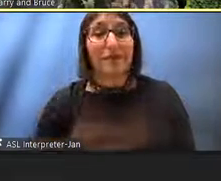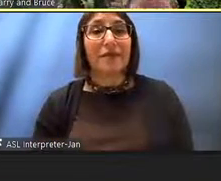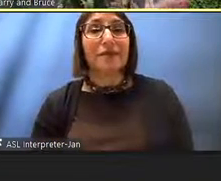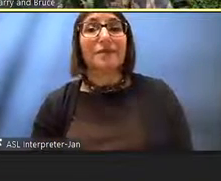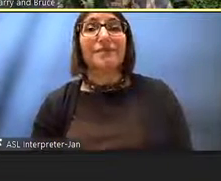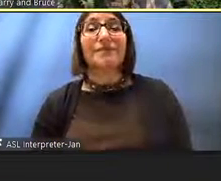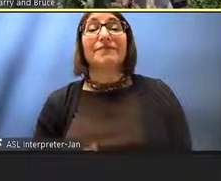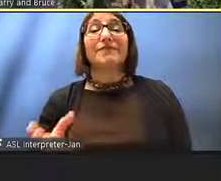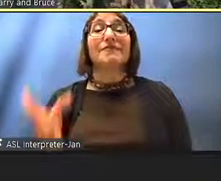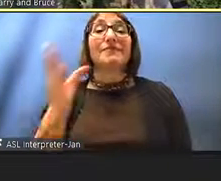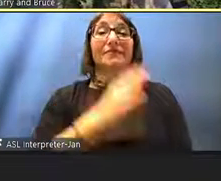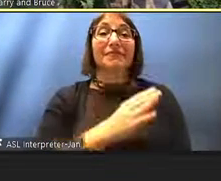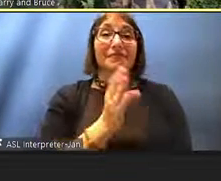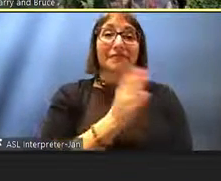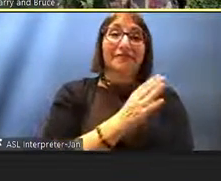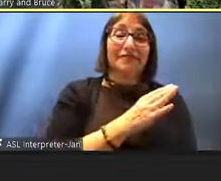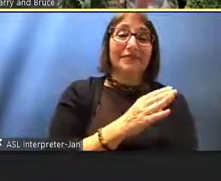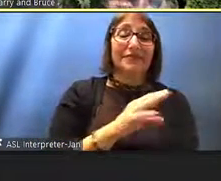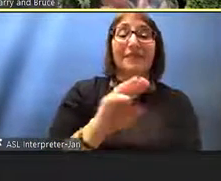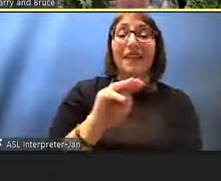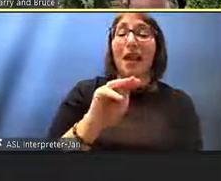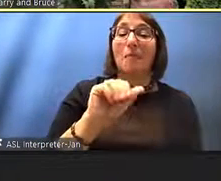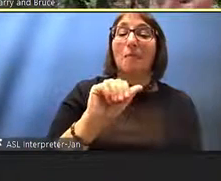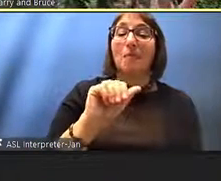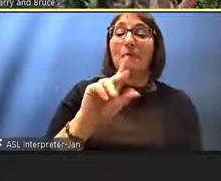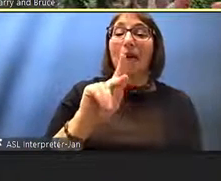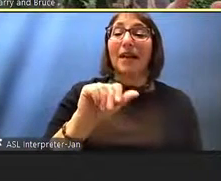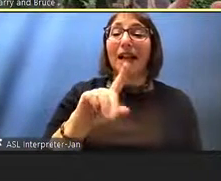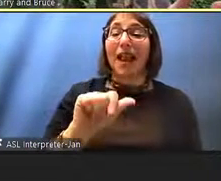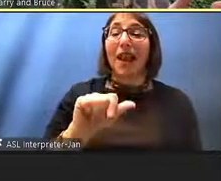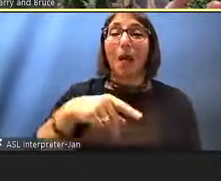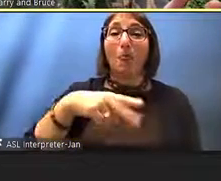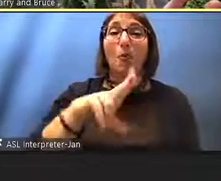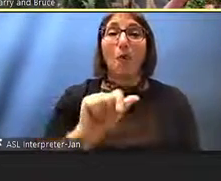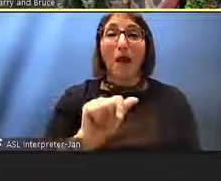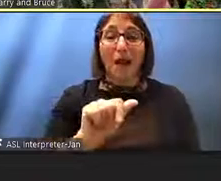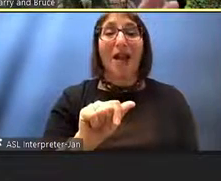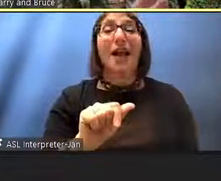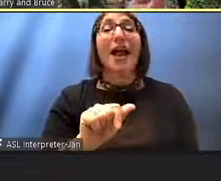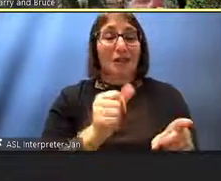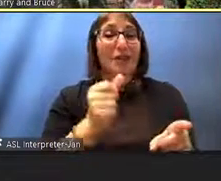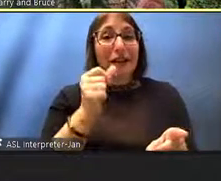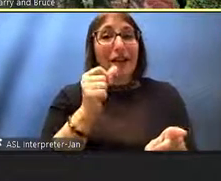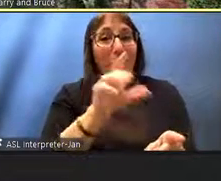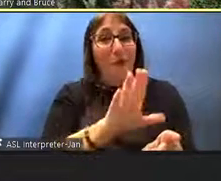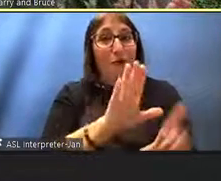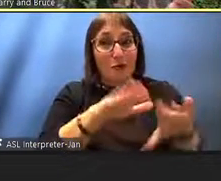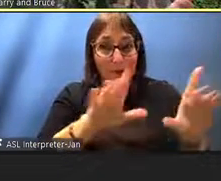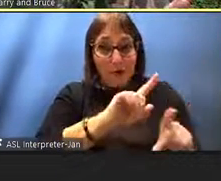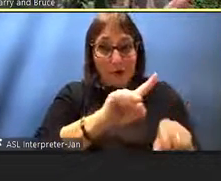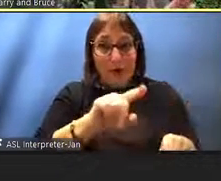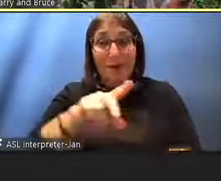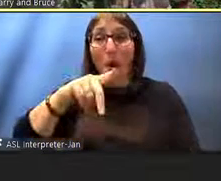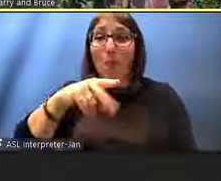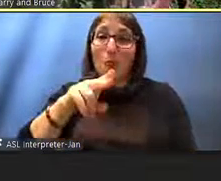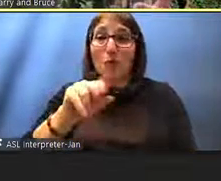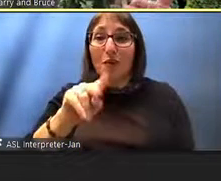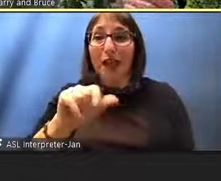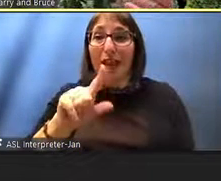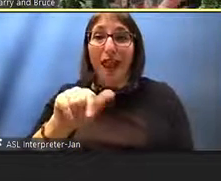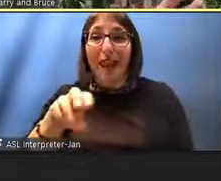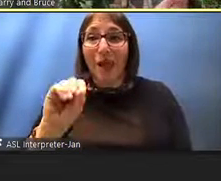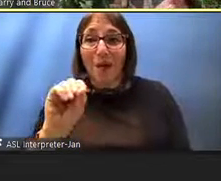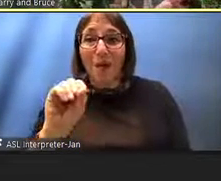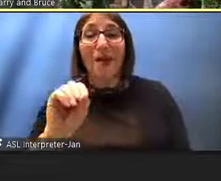back to the left, we see Makalapua, who is a parent of Punanaleo, who went and pursued her